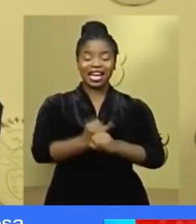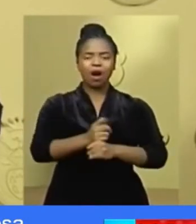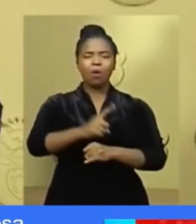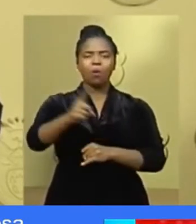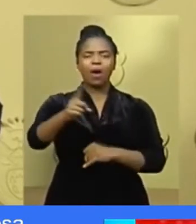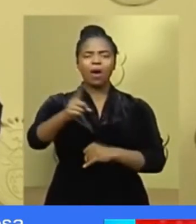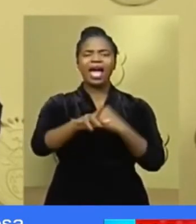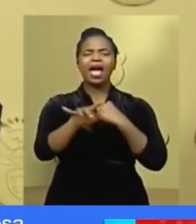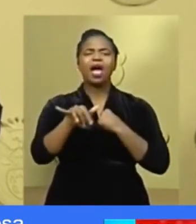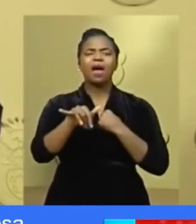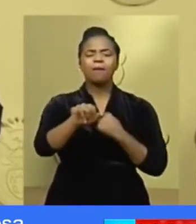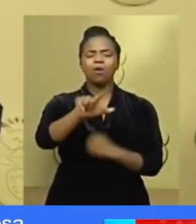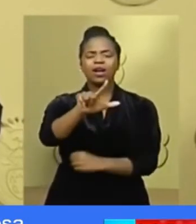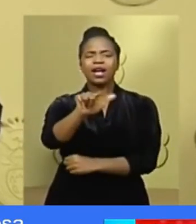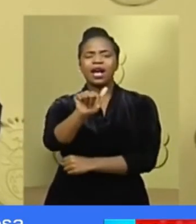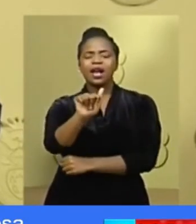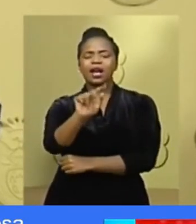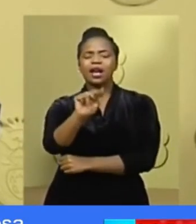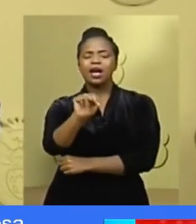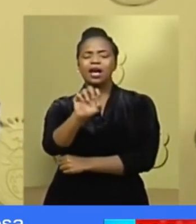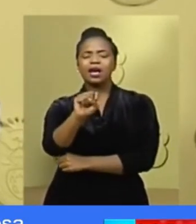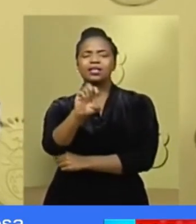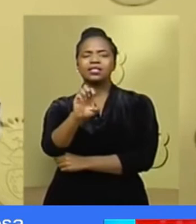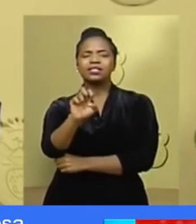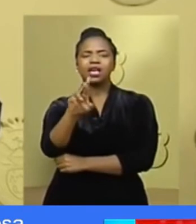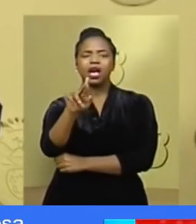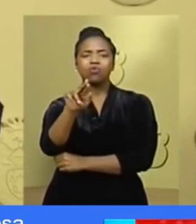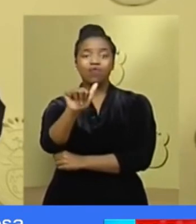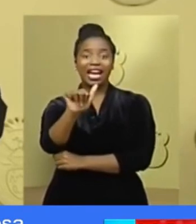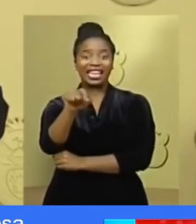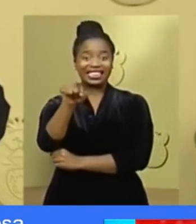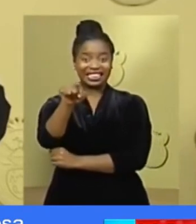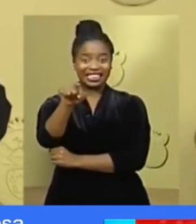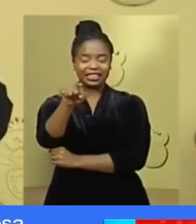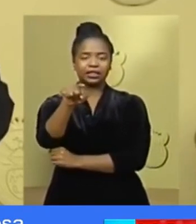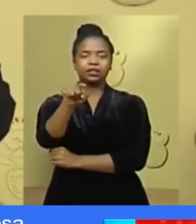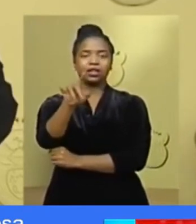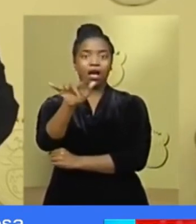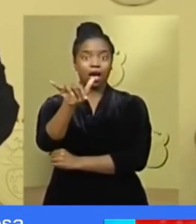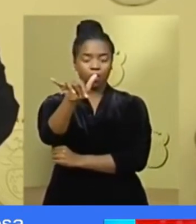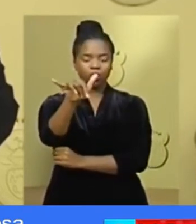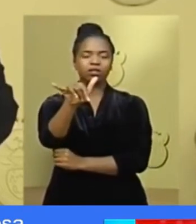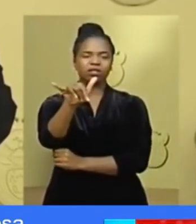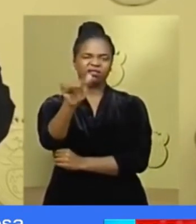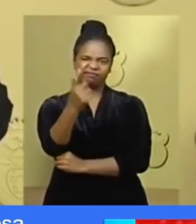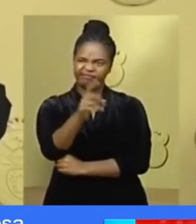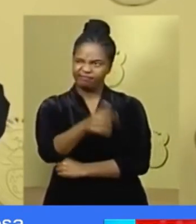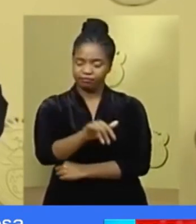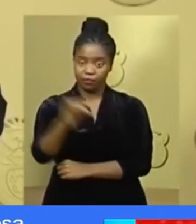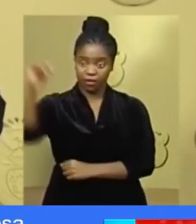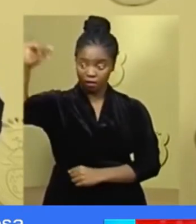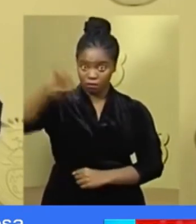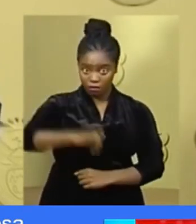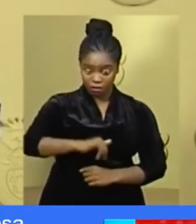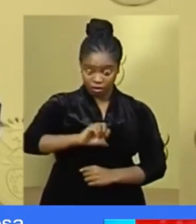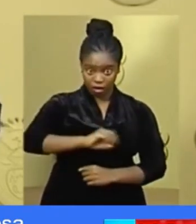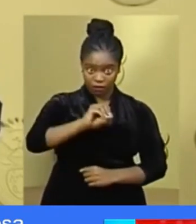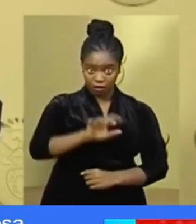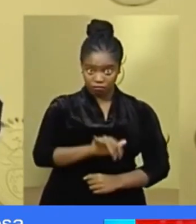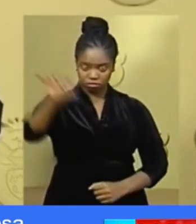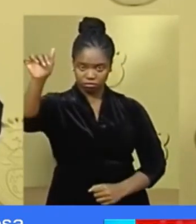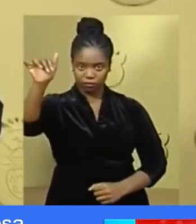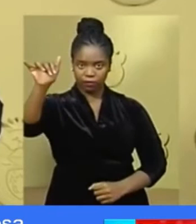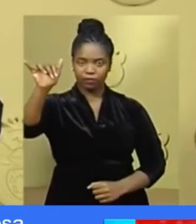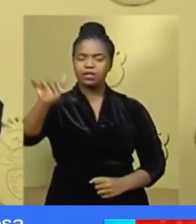will temporarily be suspended. international travelers who arrived in South Africa after